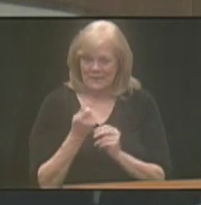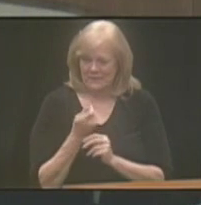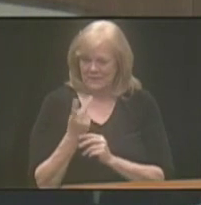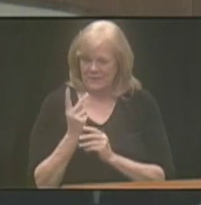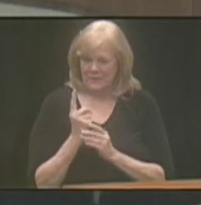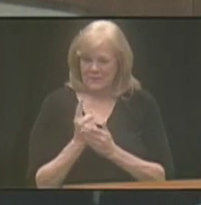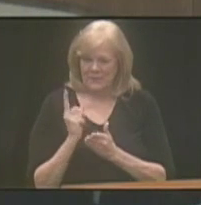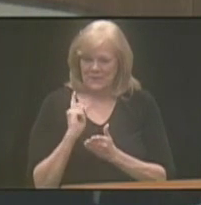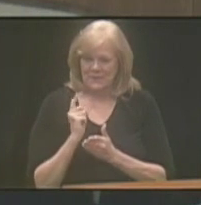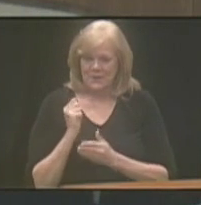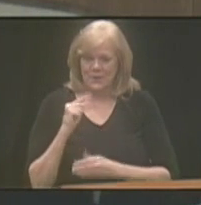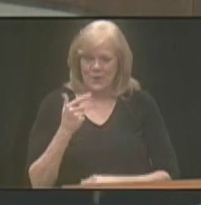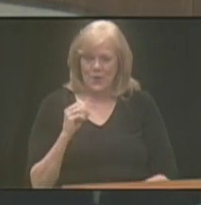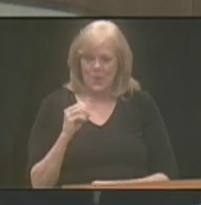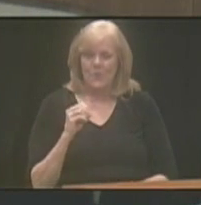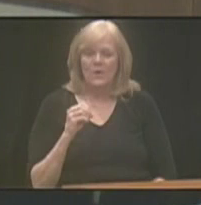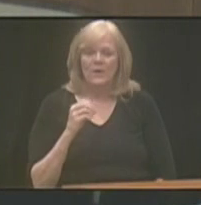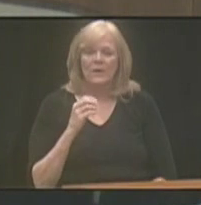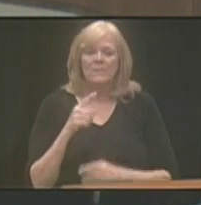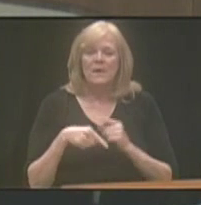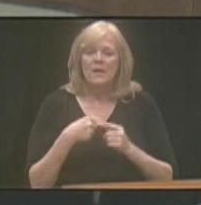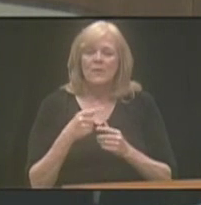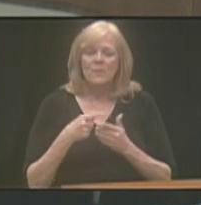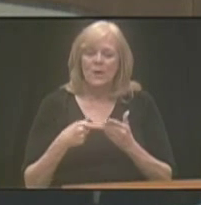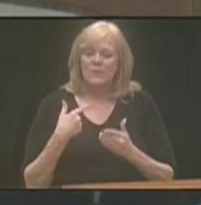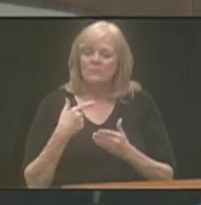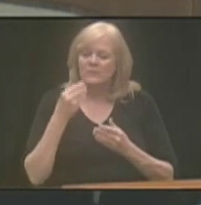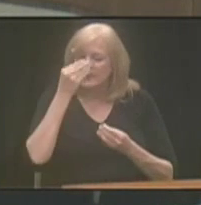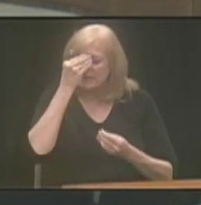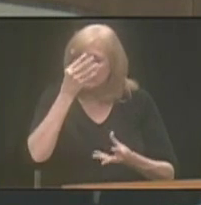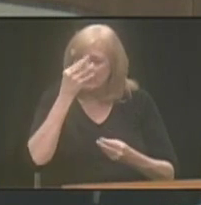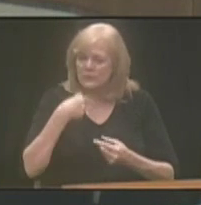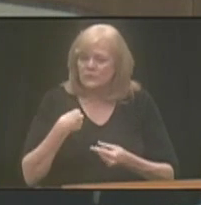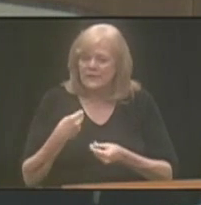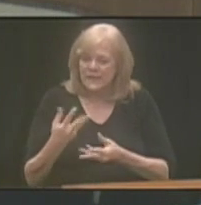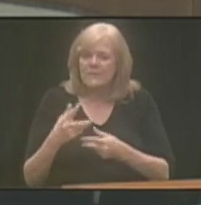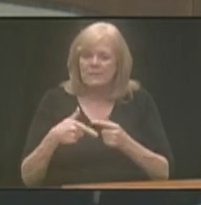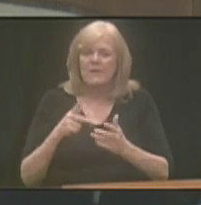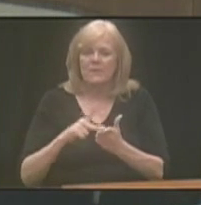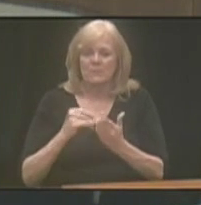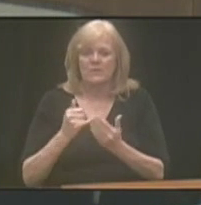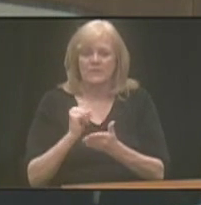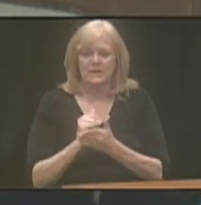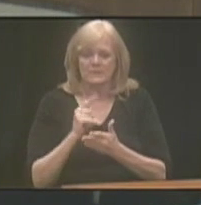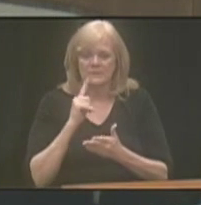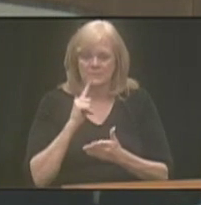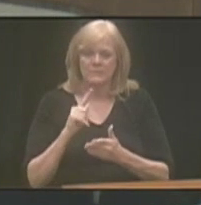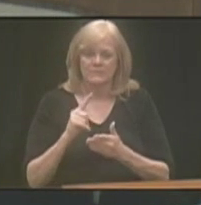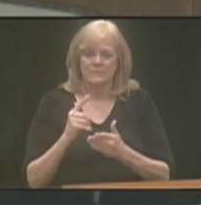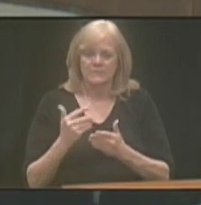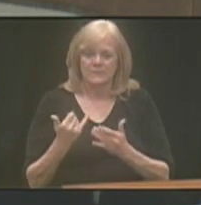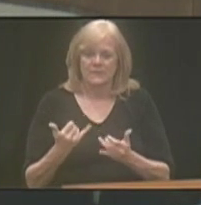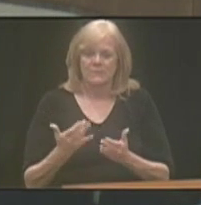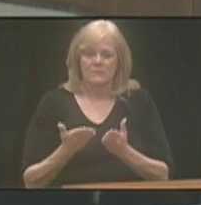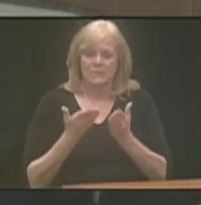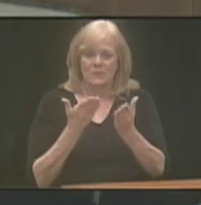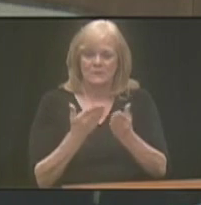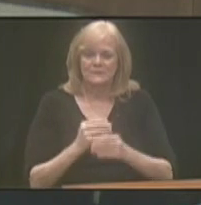of share some of the input that we've given and a little bit about the project that's being proposed.